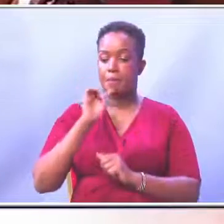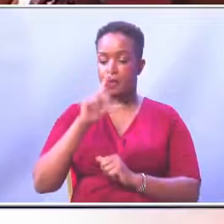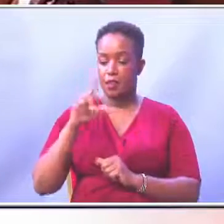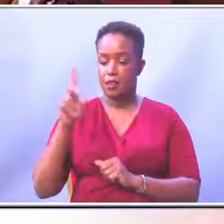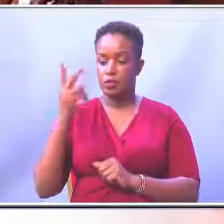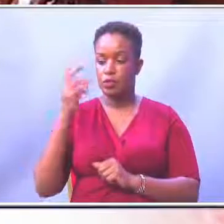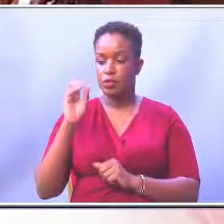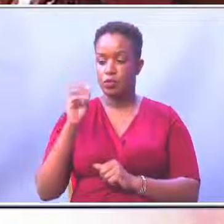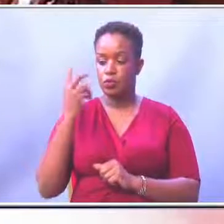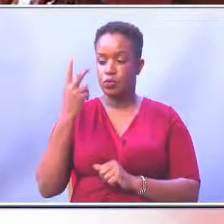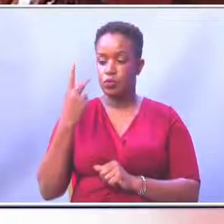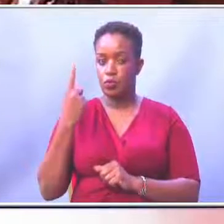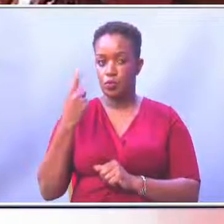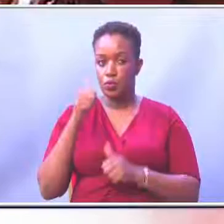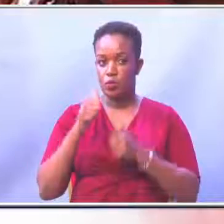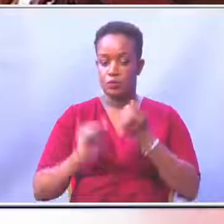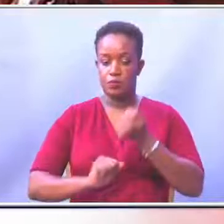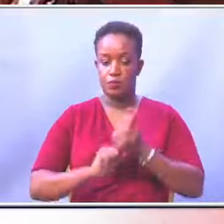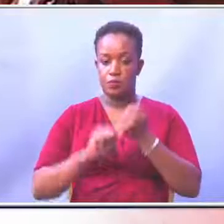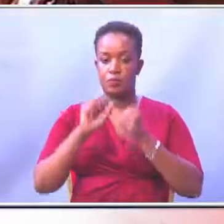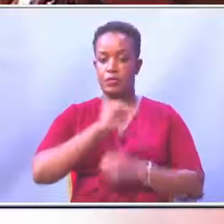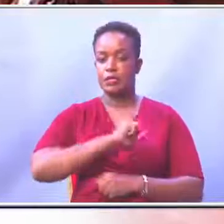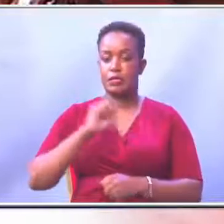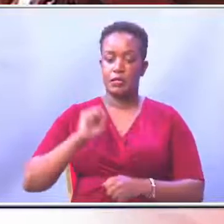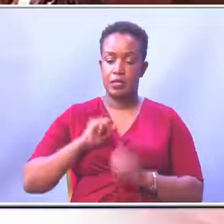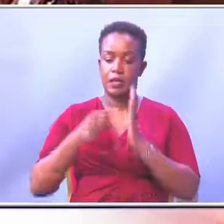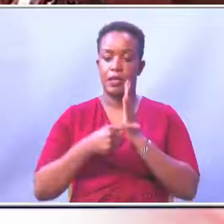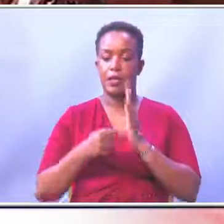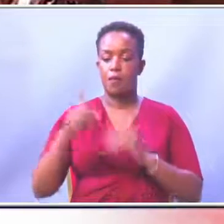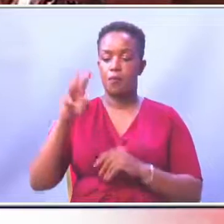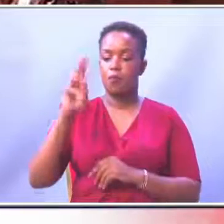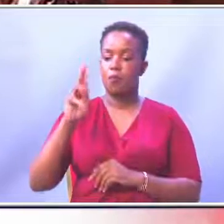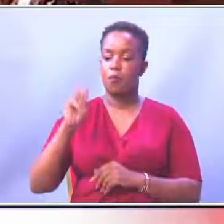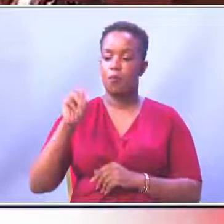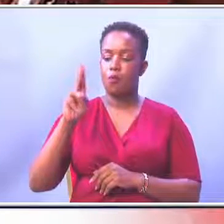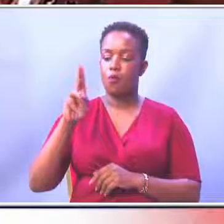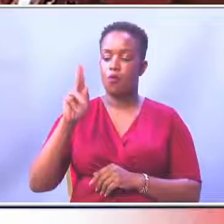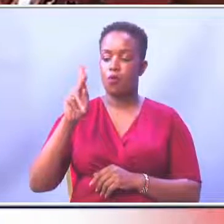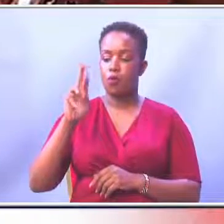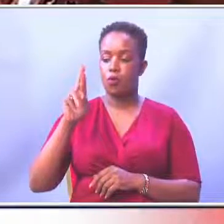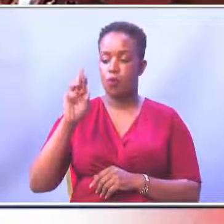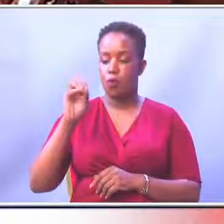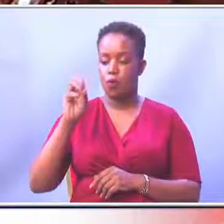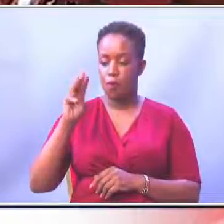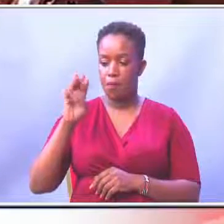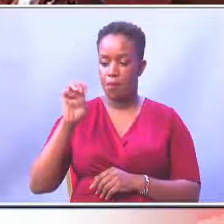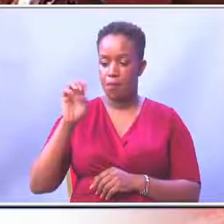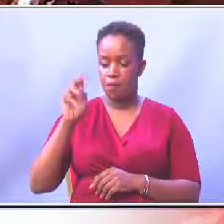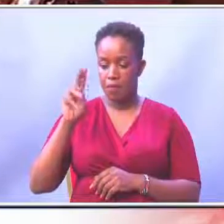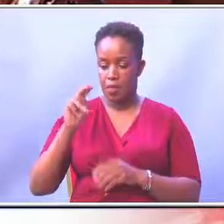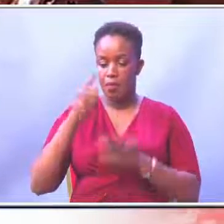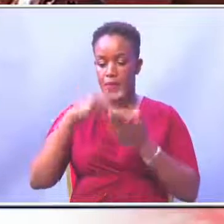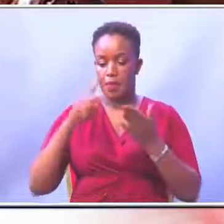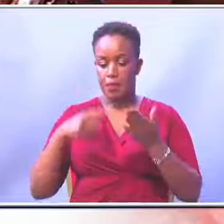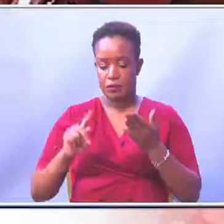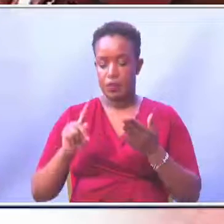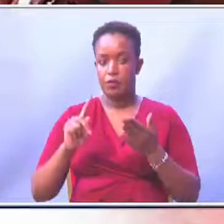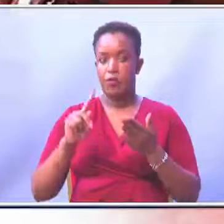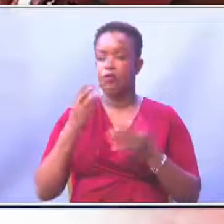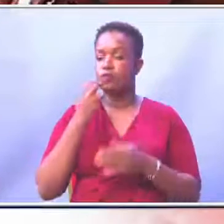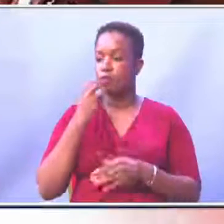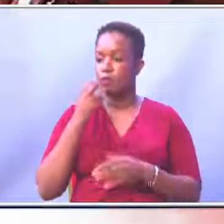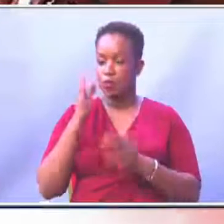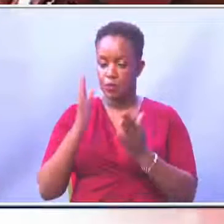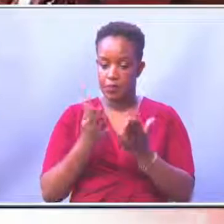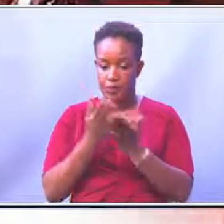being moved by Elgeo Maracoet, Senator Kipchumba Murkomen, passed its second reading on Tuesday. Today, it was presented to the Senate,